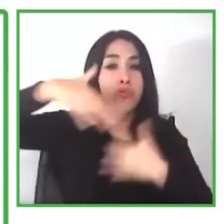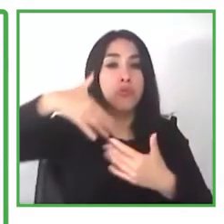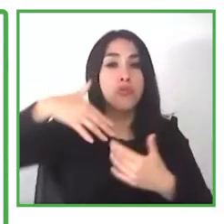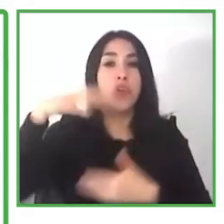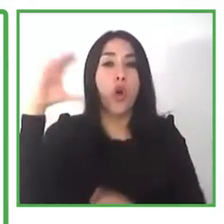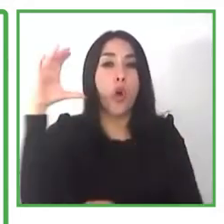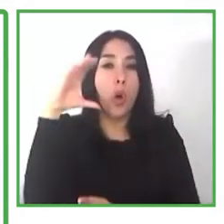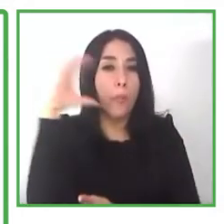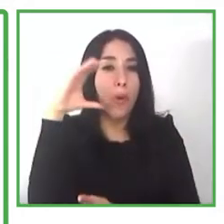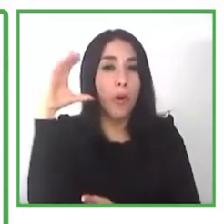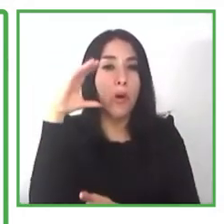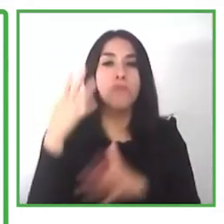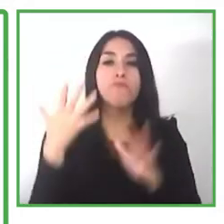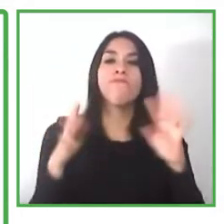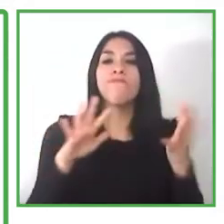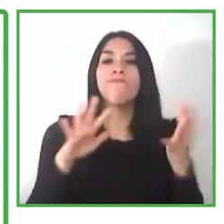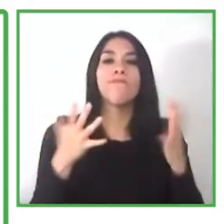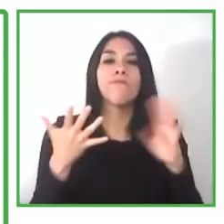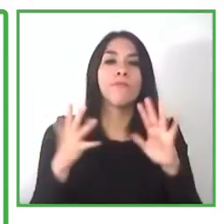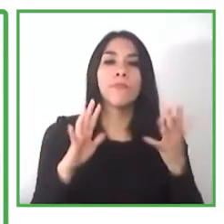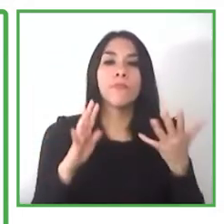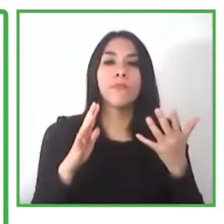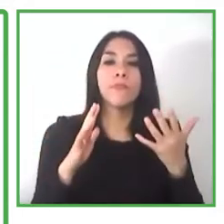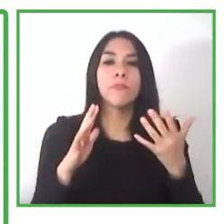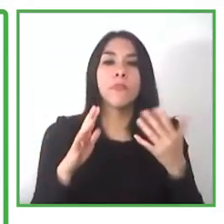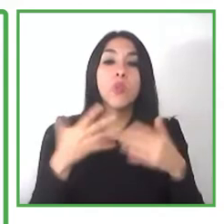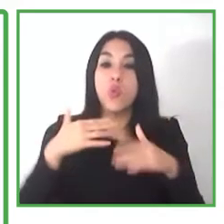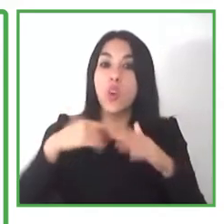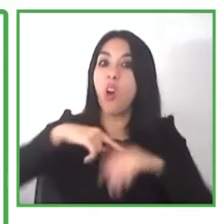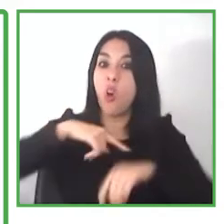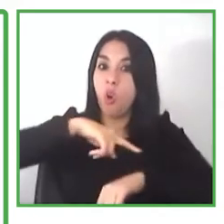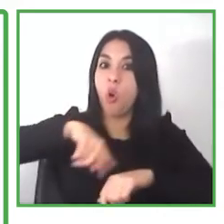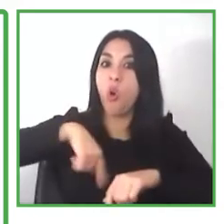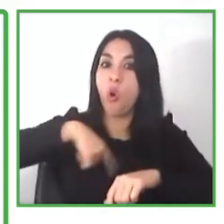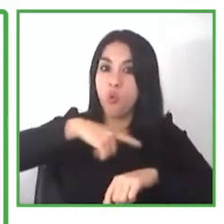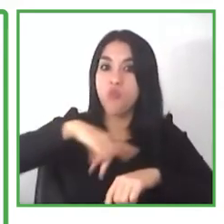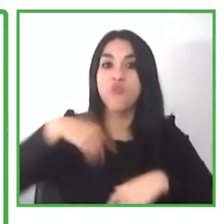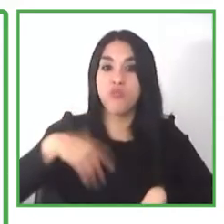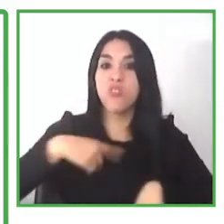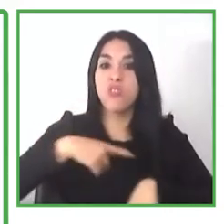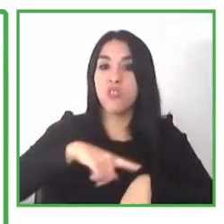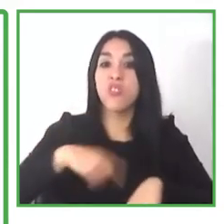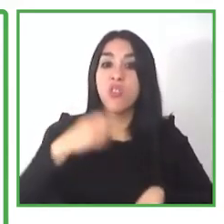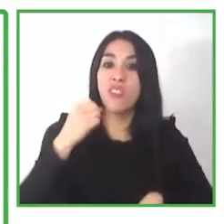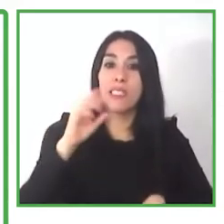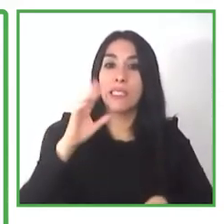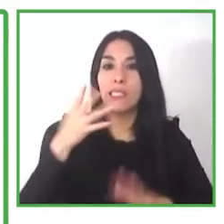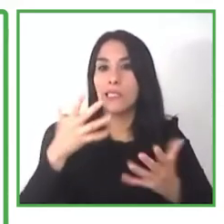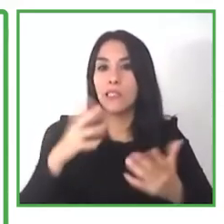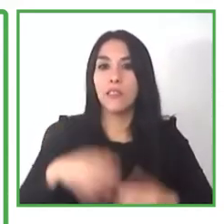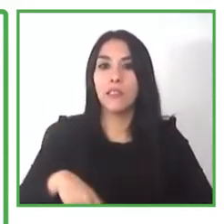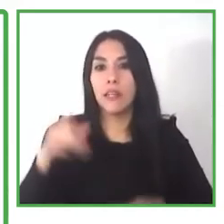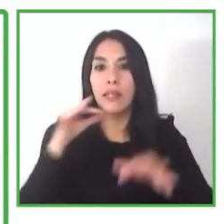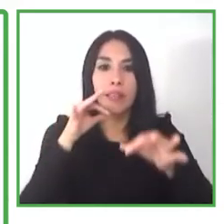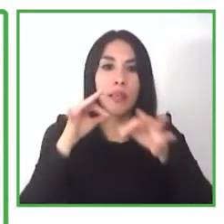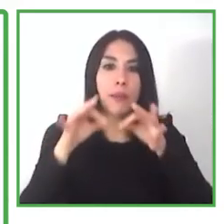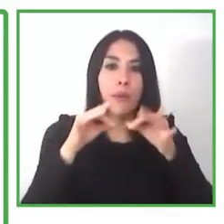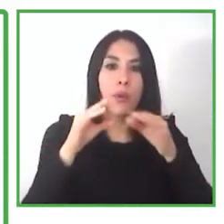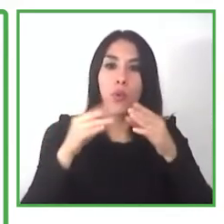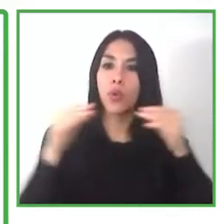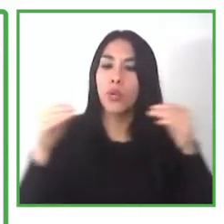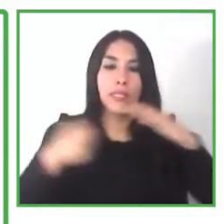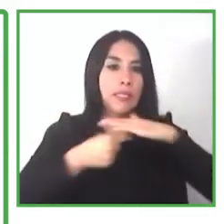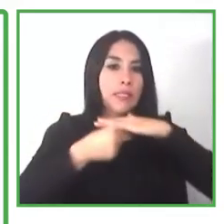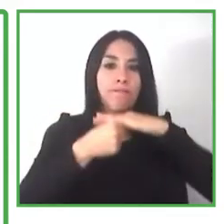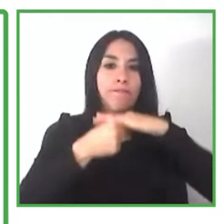and a lot and to talk about a lot of discrimination a lack of opportunities for people with